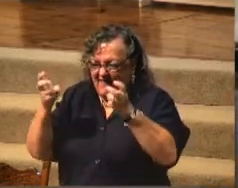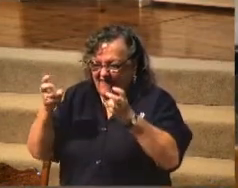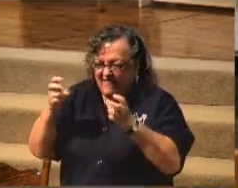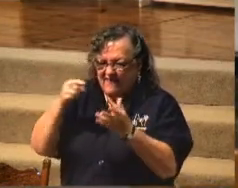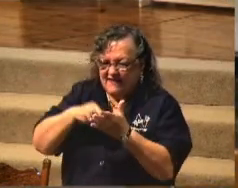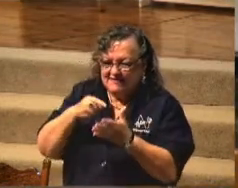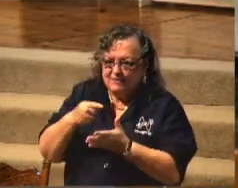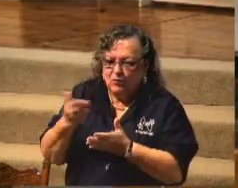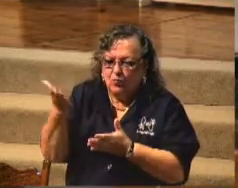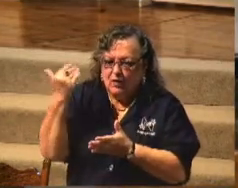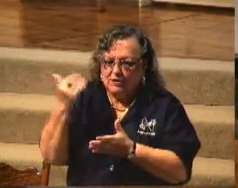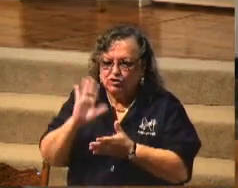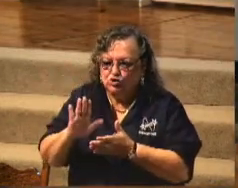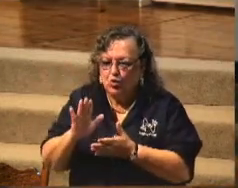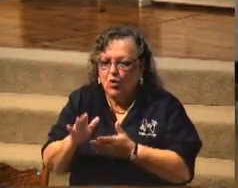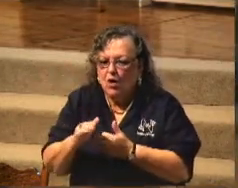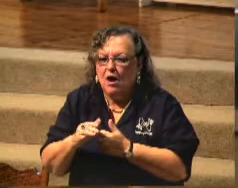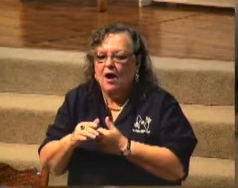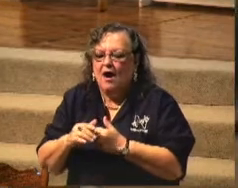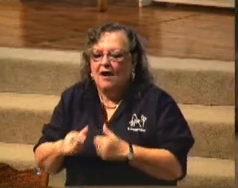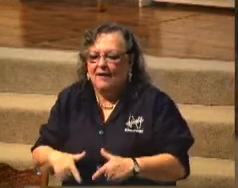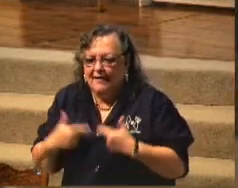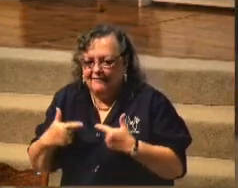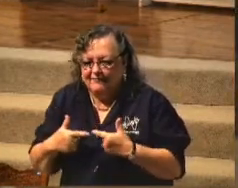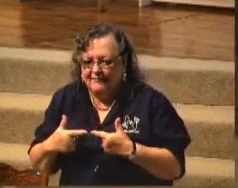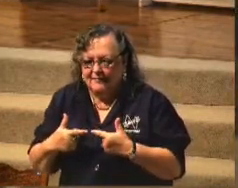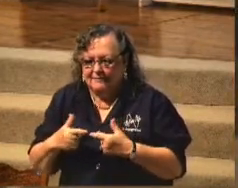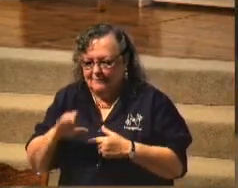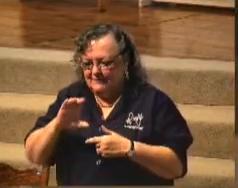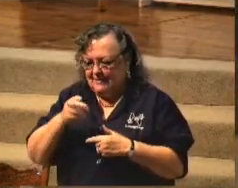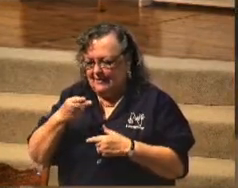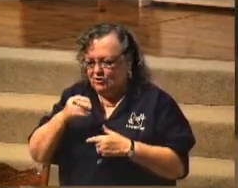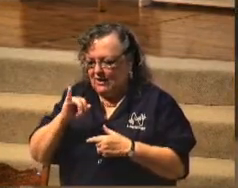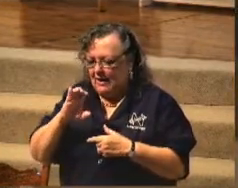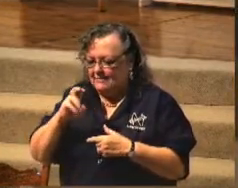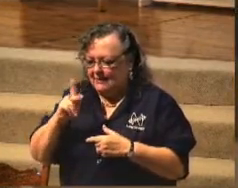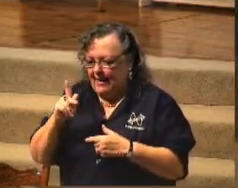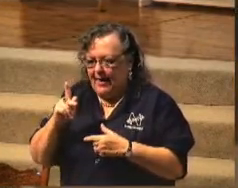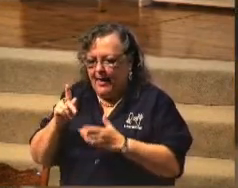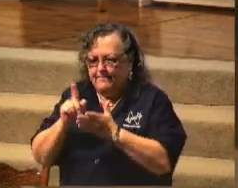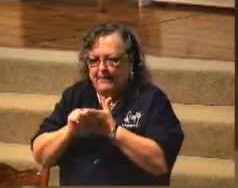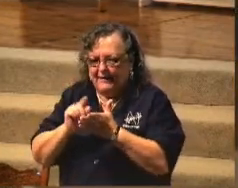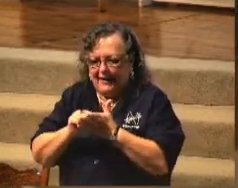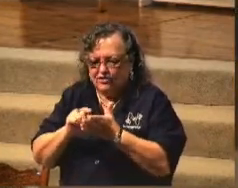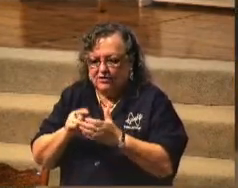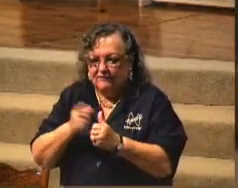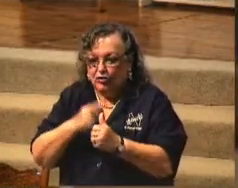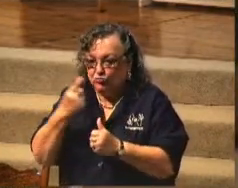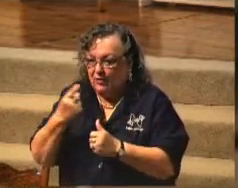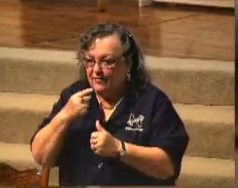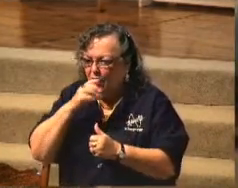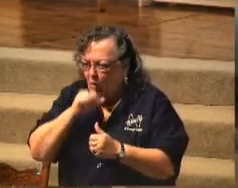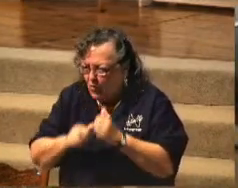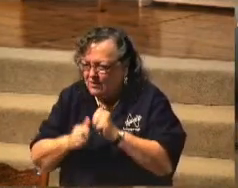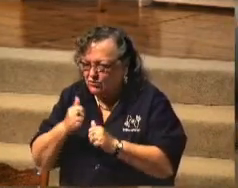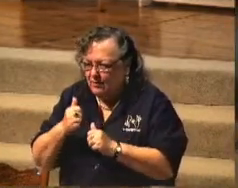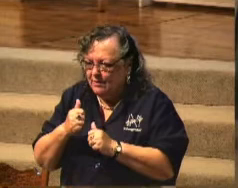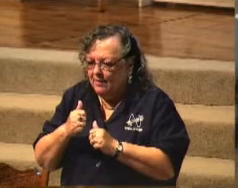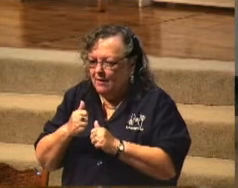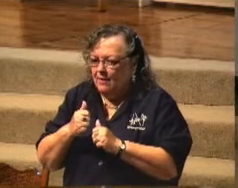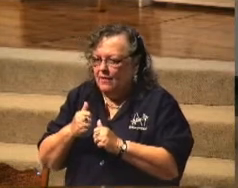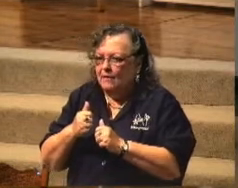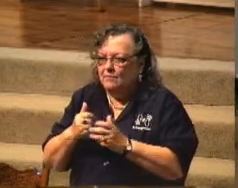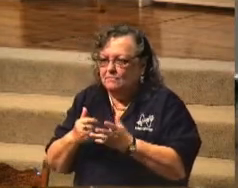track, C-H-I-C-K, Chick Publications. Probably the first one, the oldest one, and the most effective